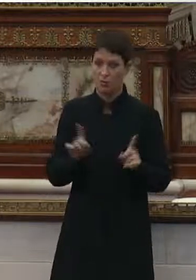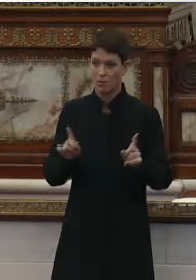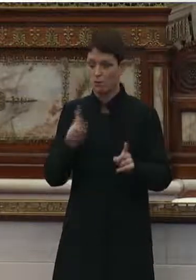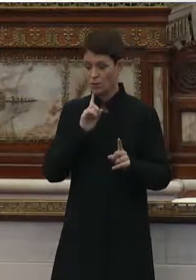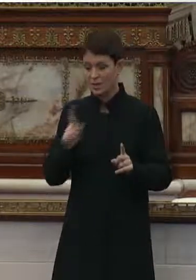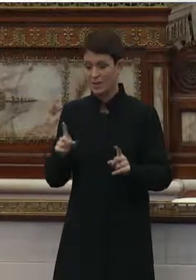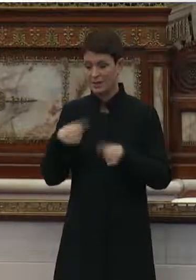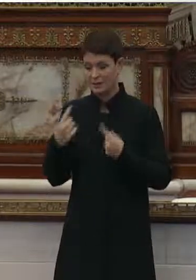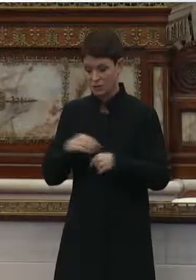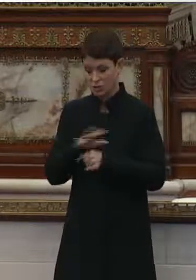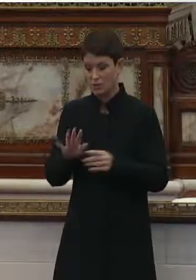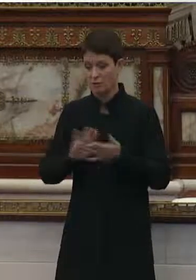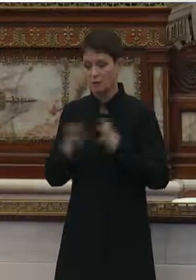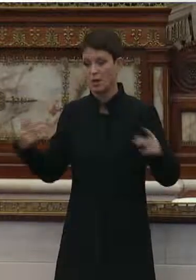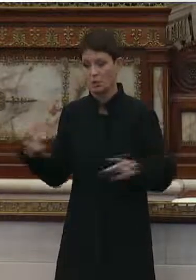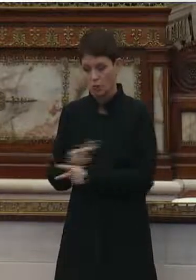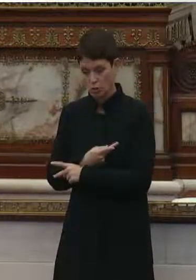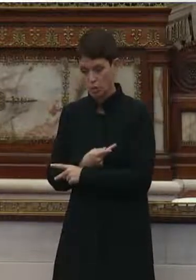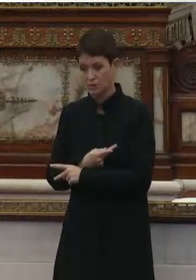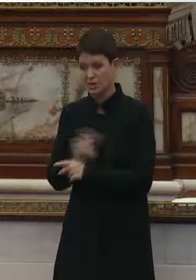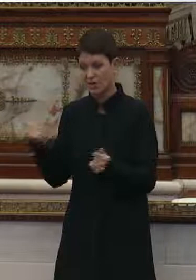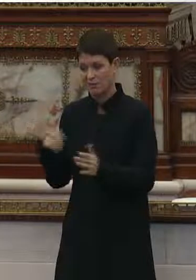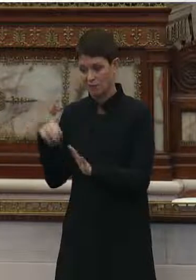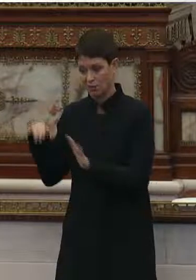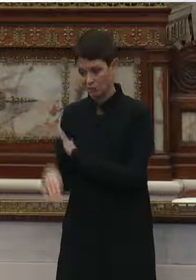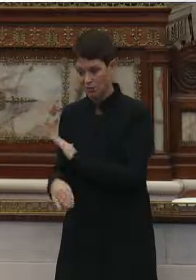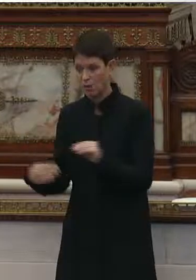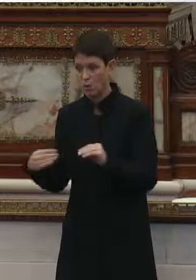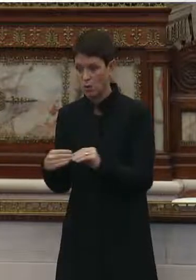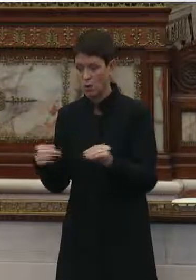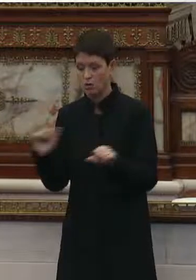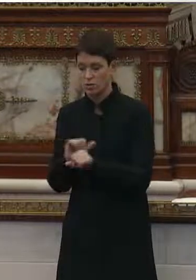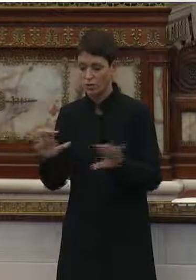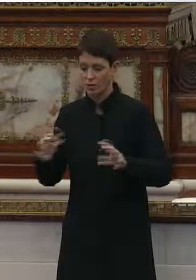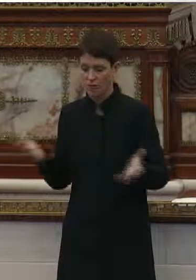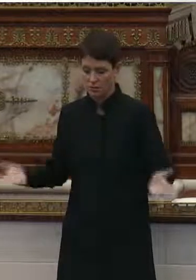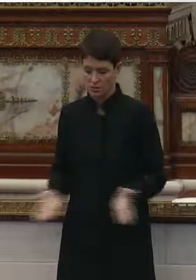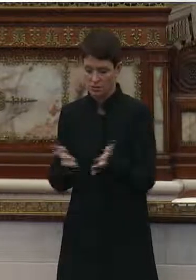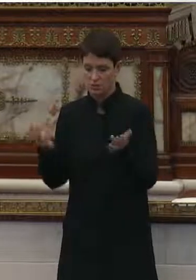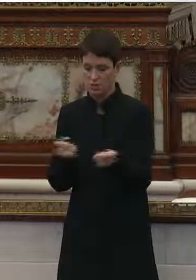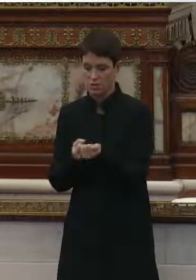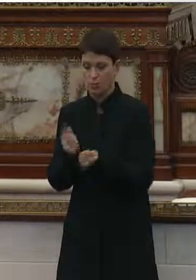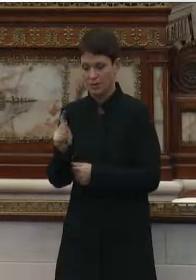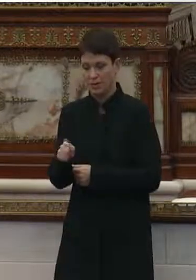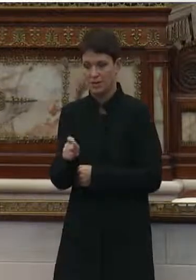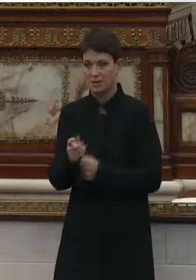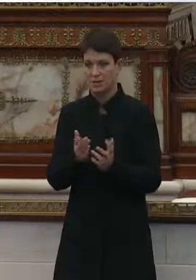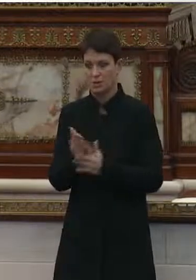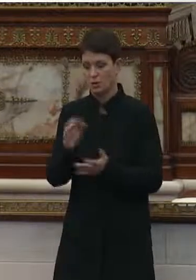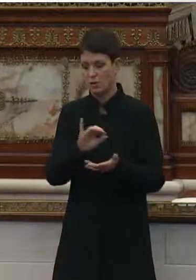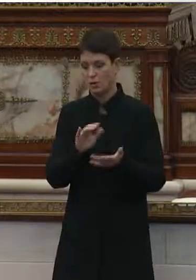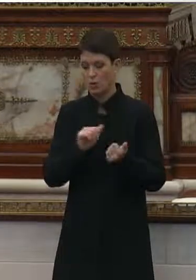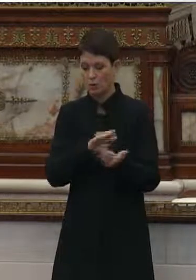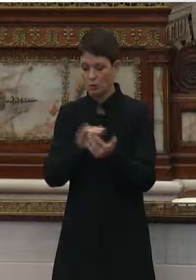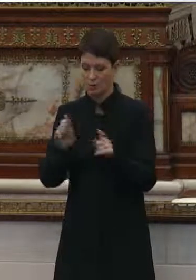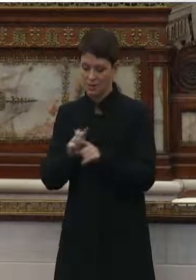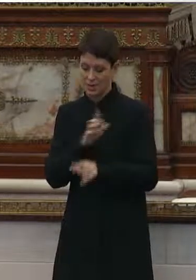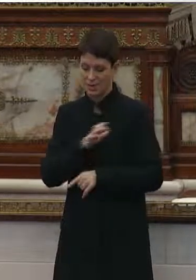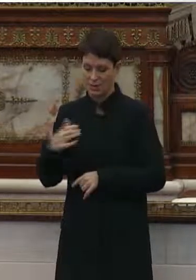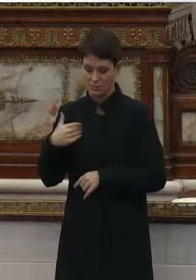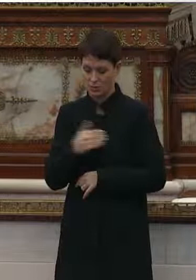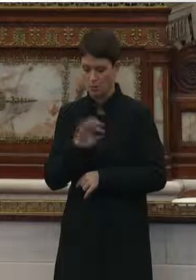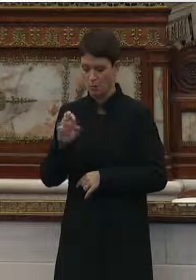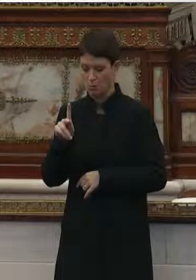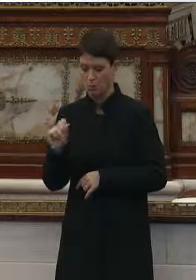worsened during the pandemic. So we encourage support of the workforce as well. And through measures such as Council Members